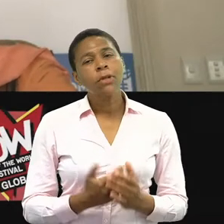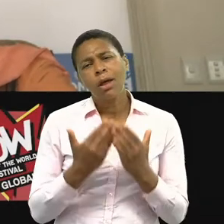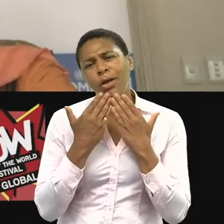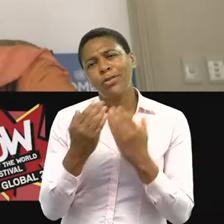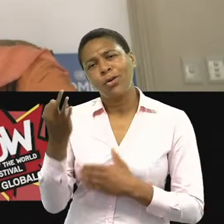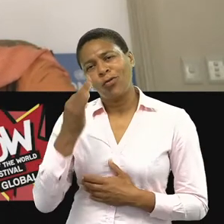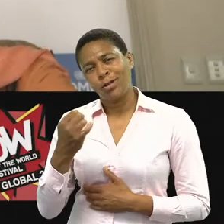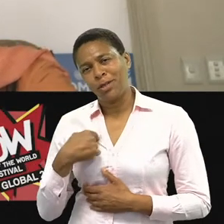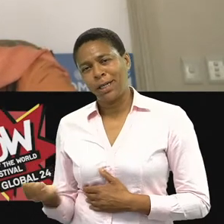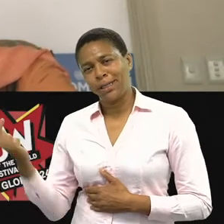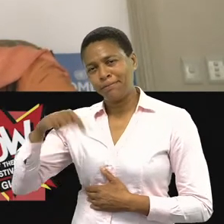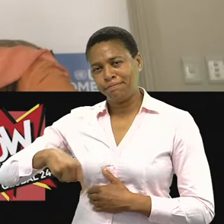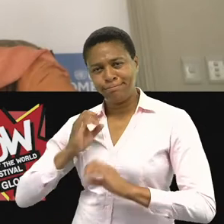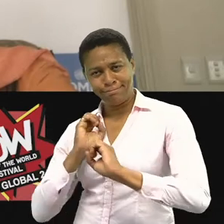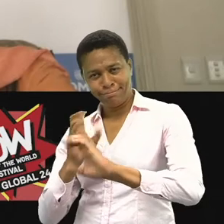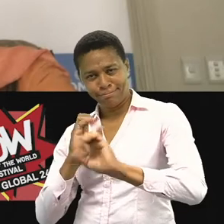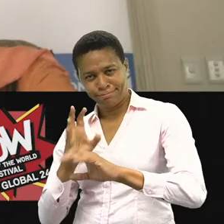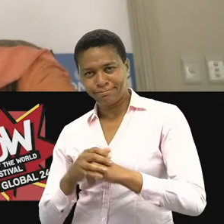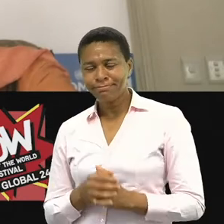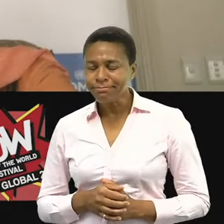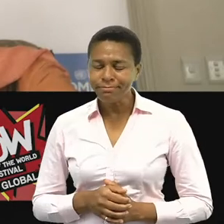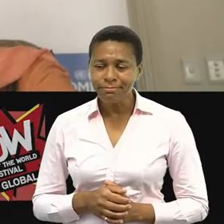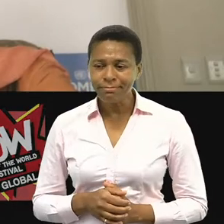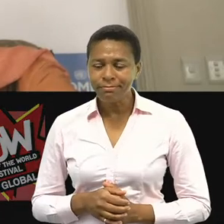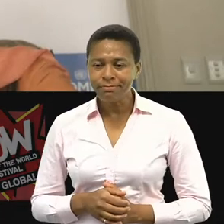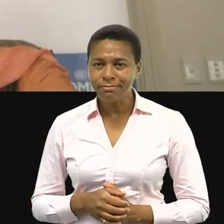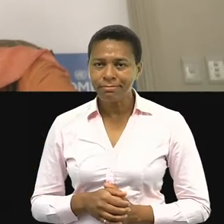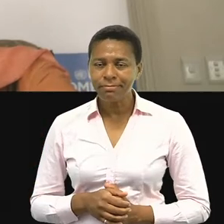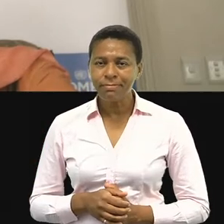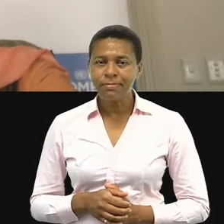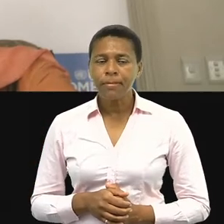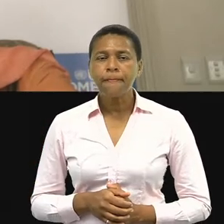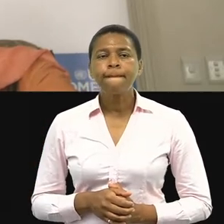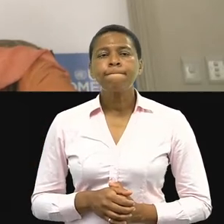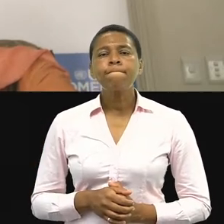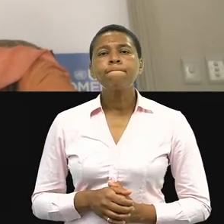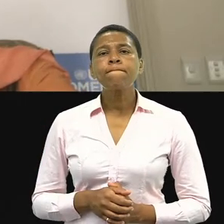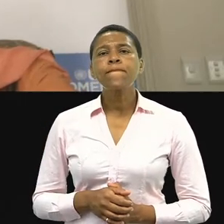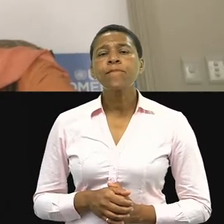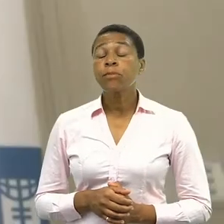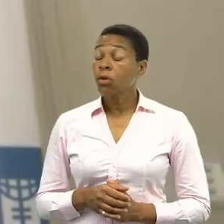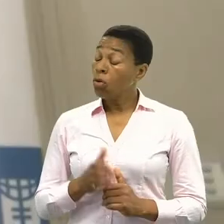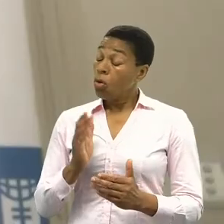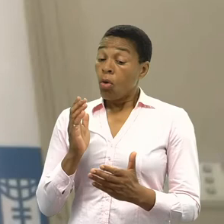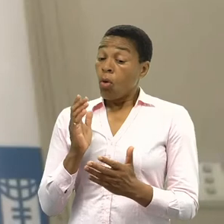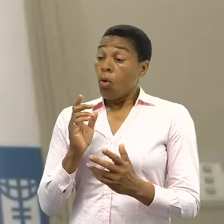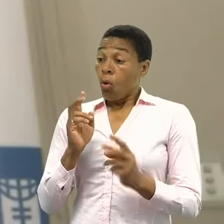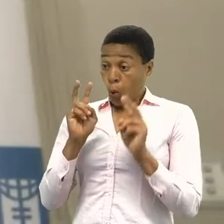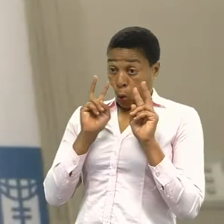You know, what we are seeing now is radical impatience